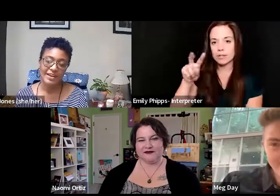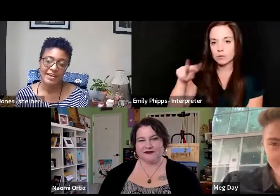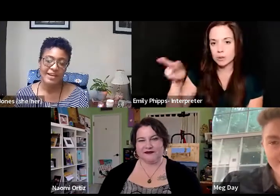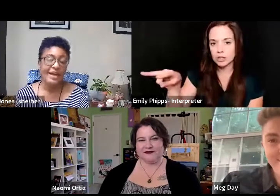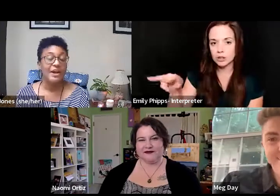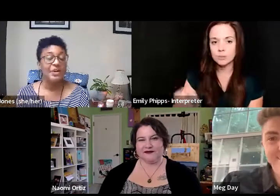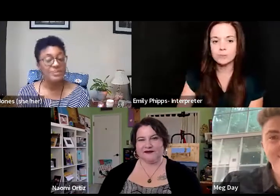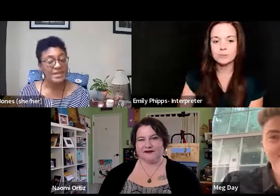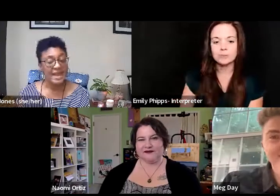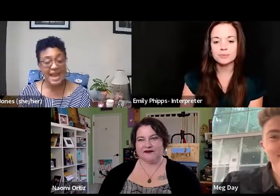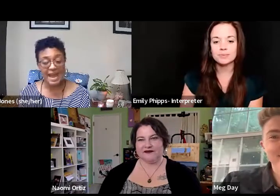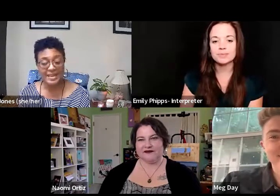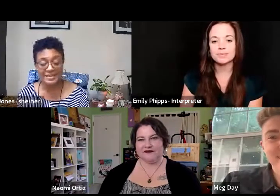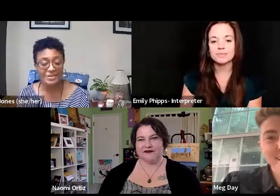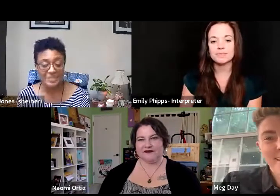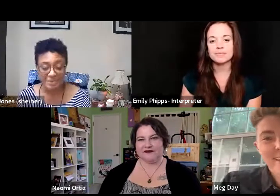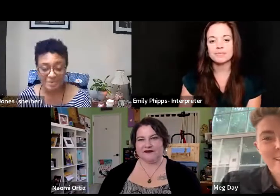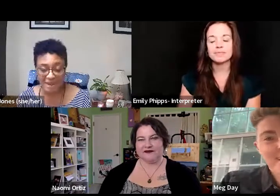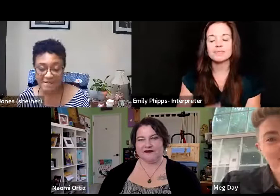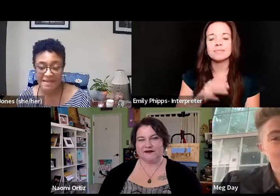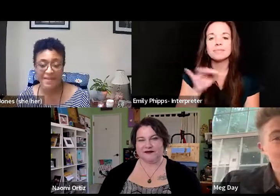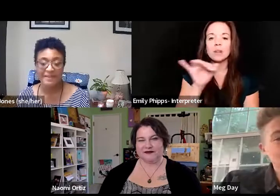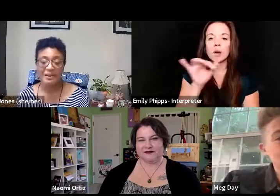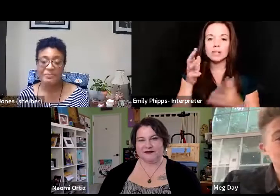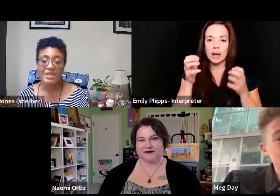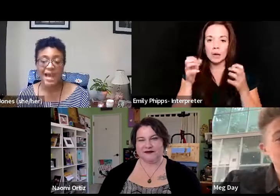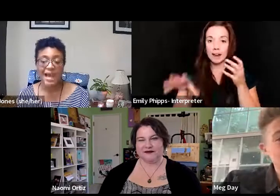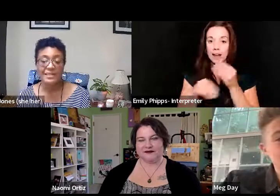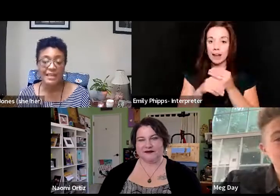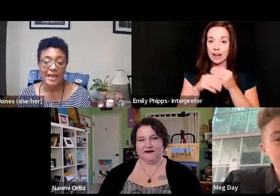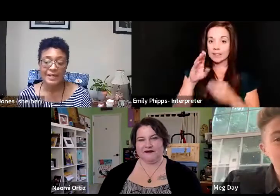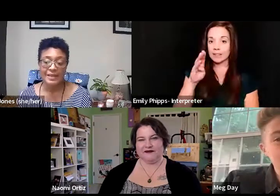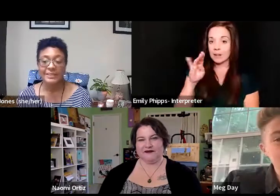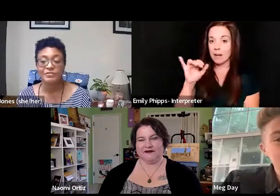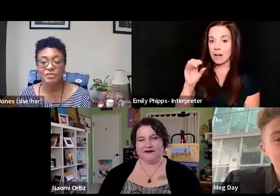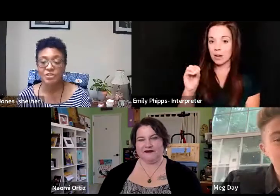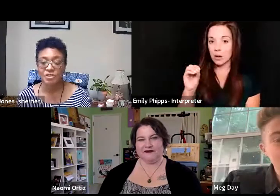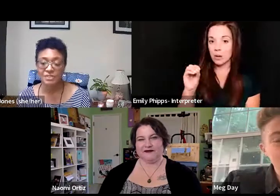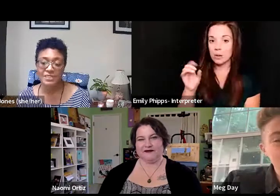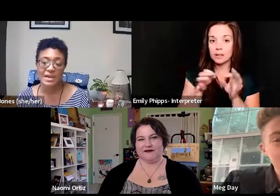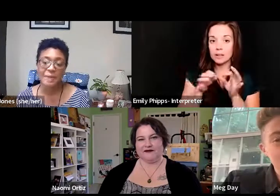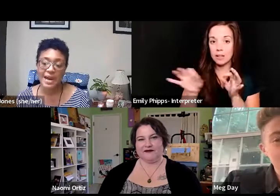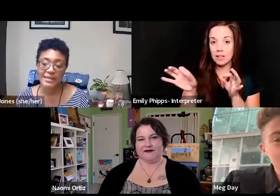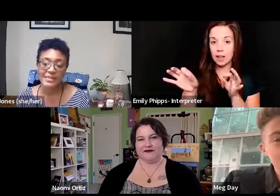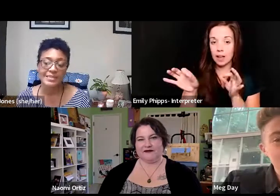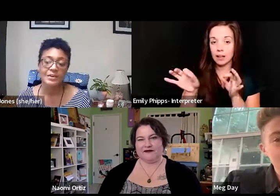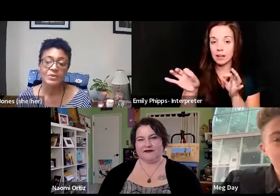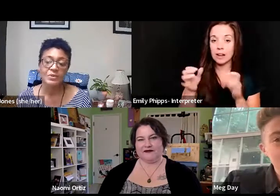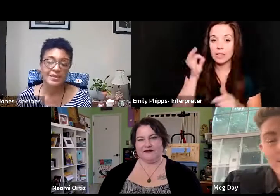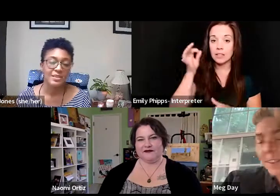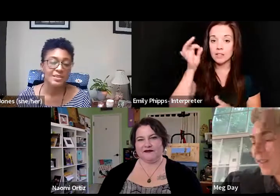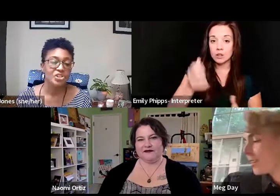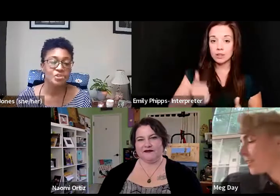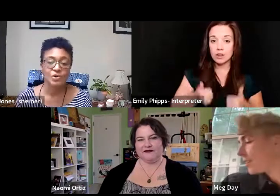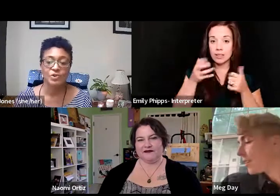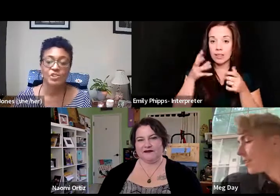2022. I also want to add to this bio that the line, the future lives in our bodies within this year's poetry